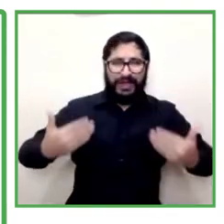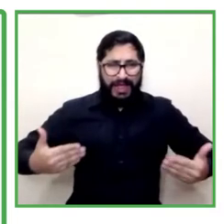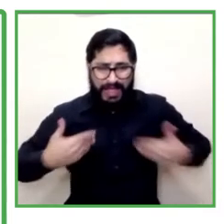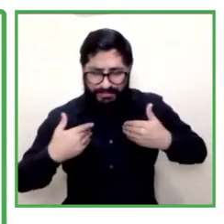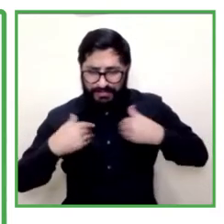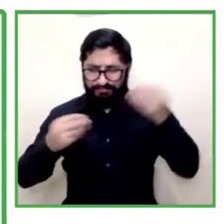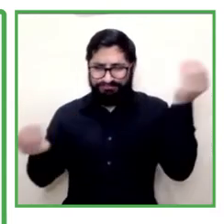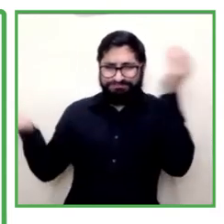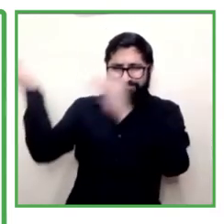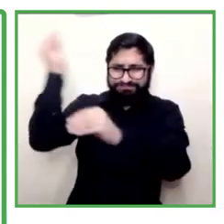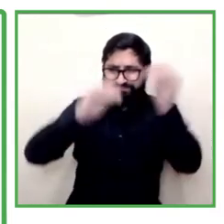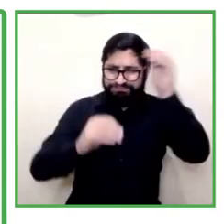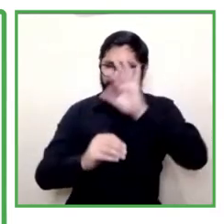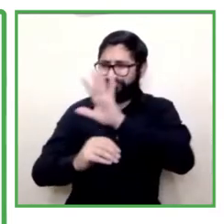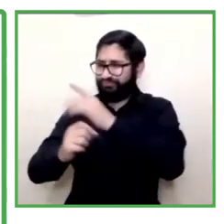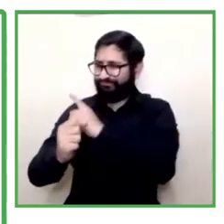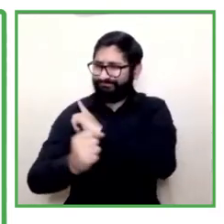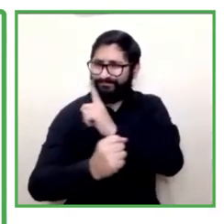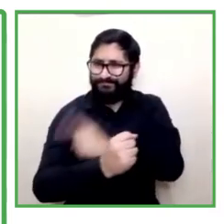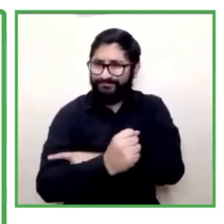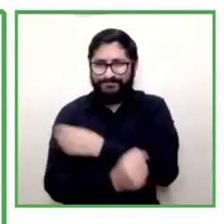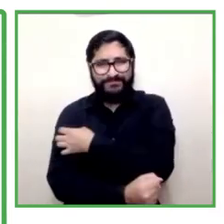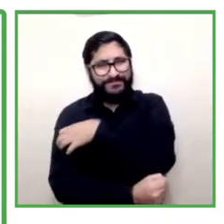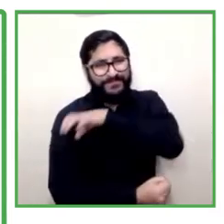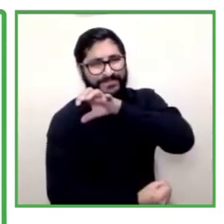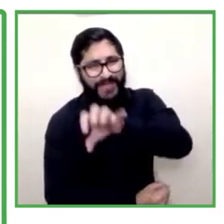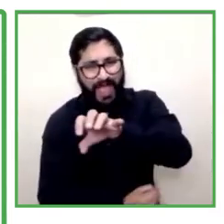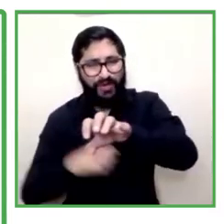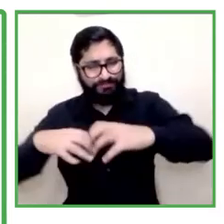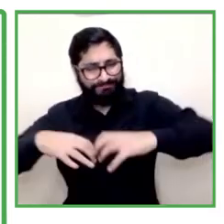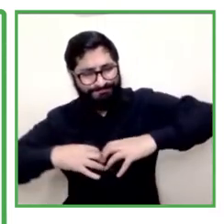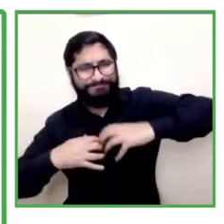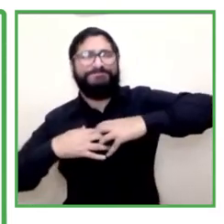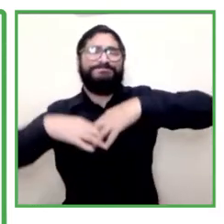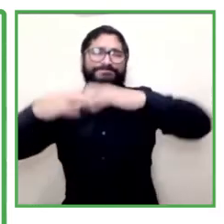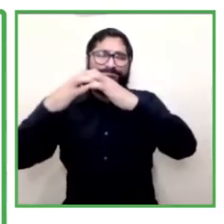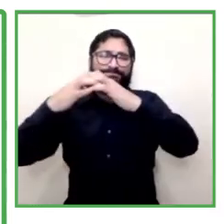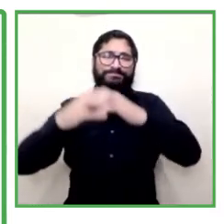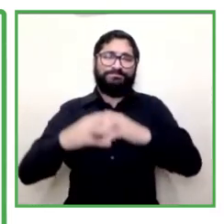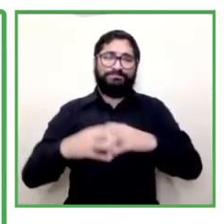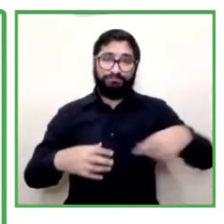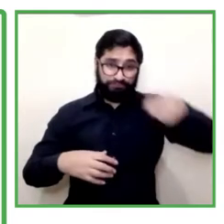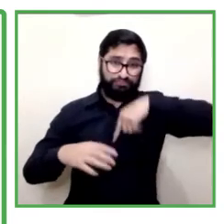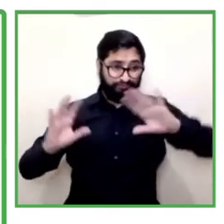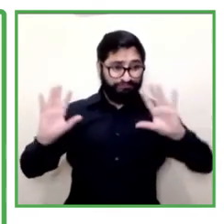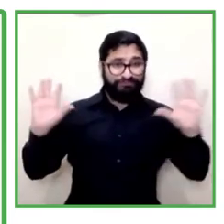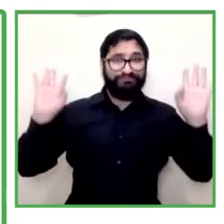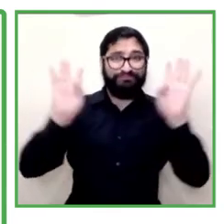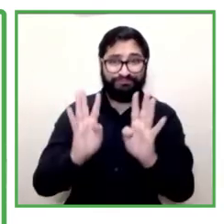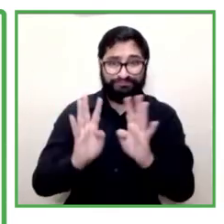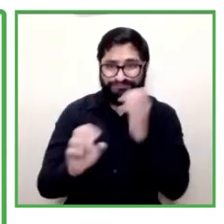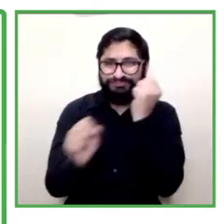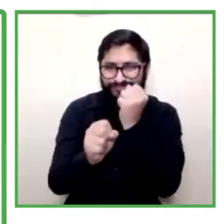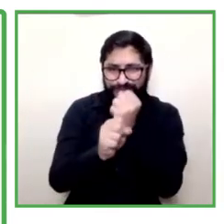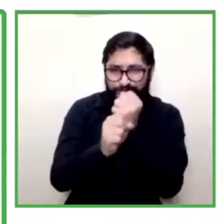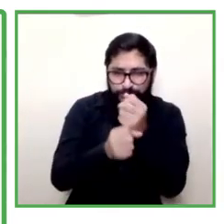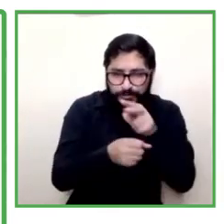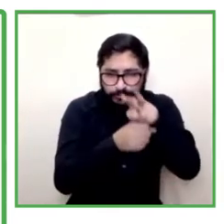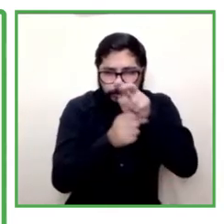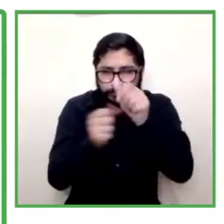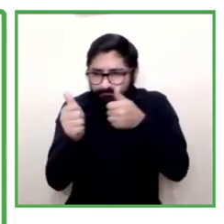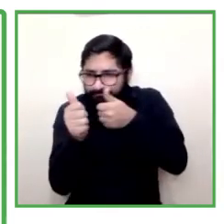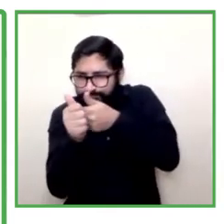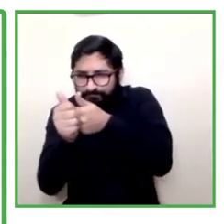effort to usability and we have academic platforms administrative platforms platforms